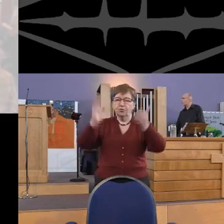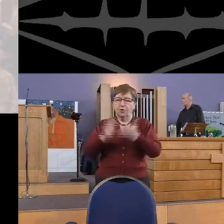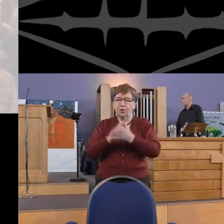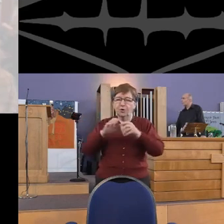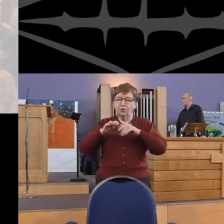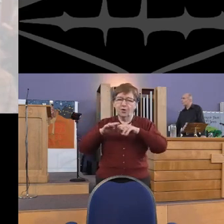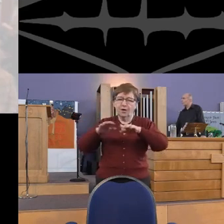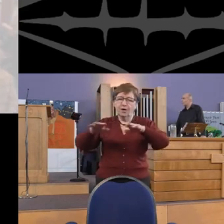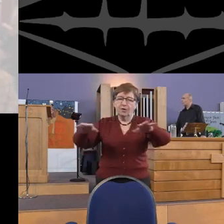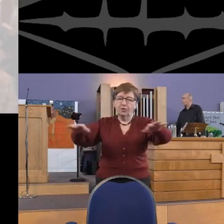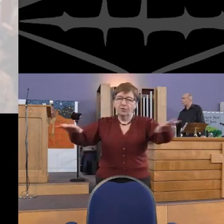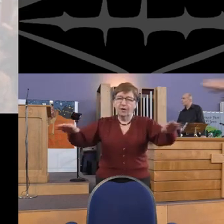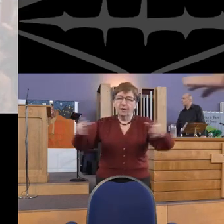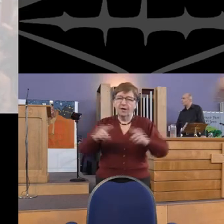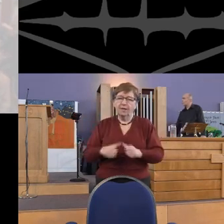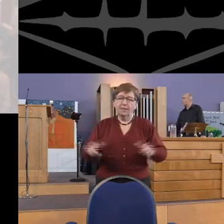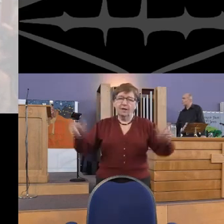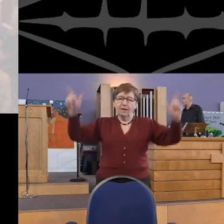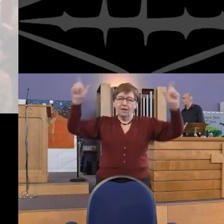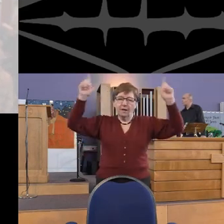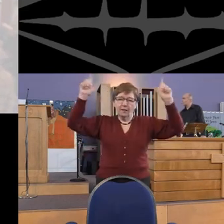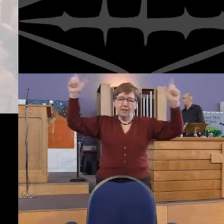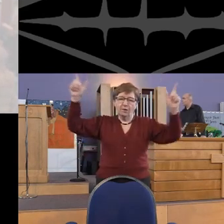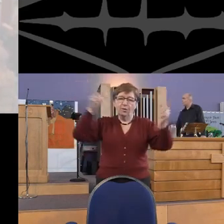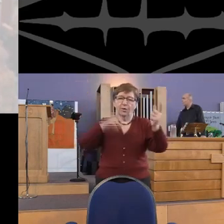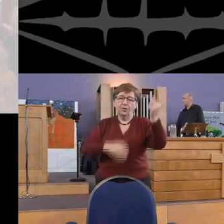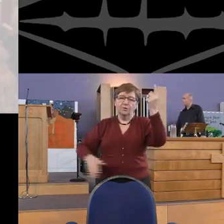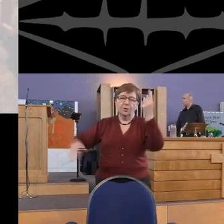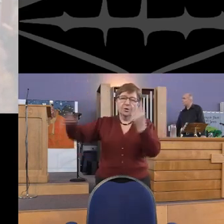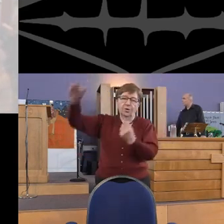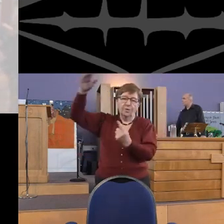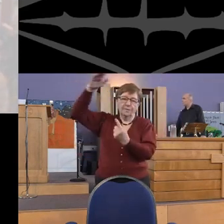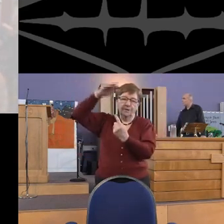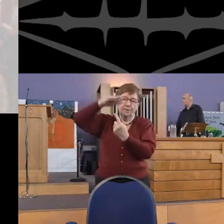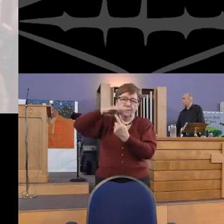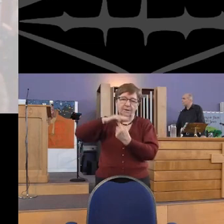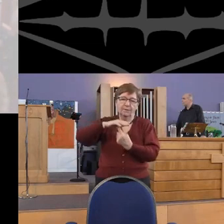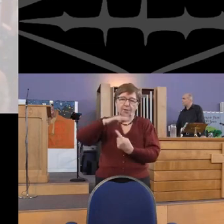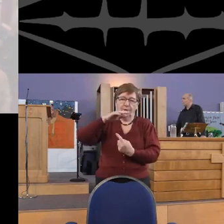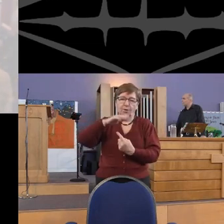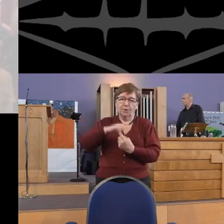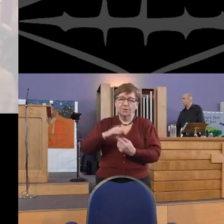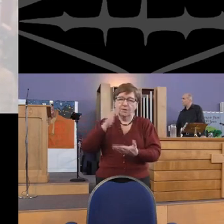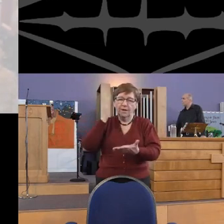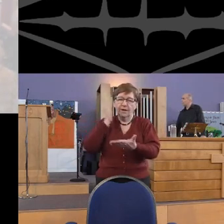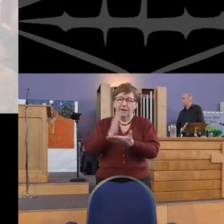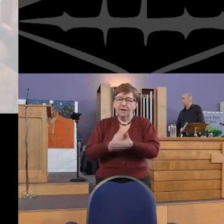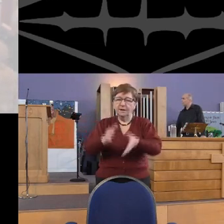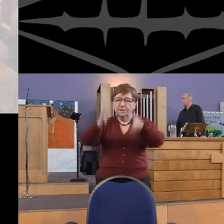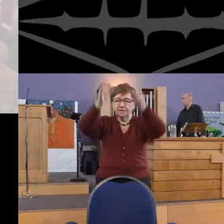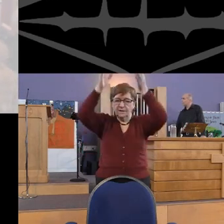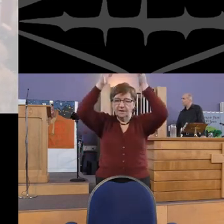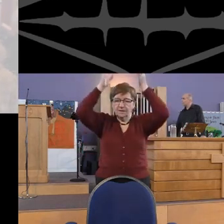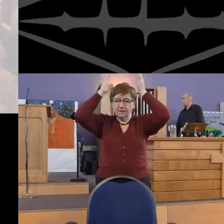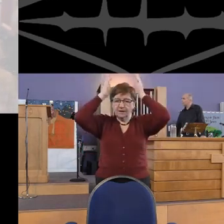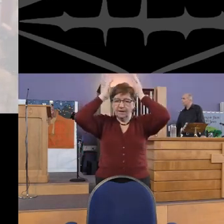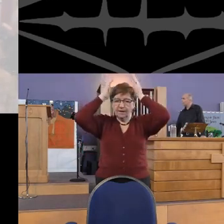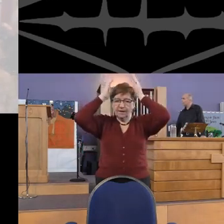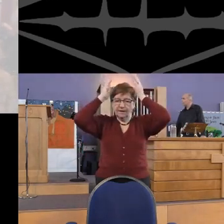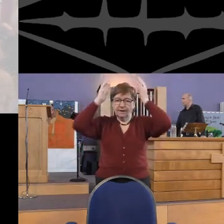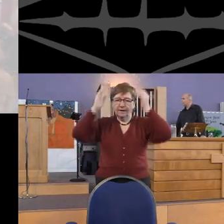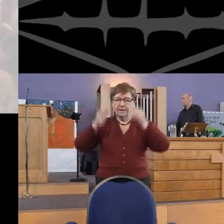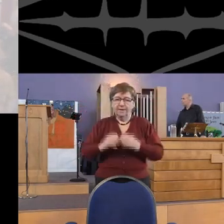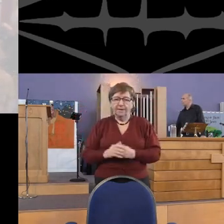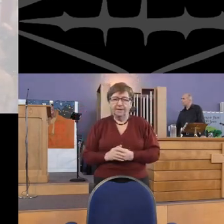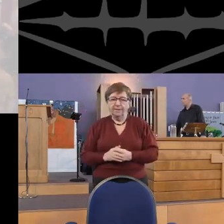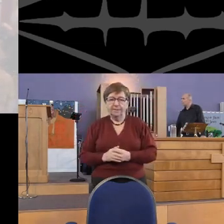the joys shall ring, the Lord of Israel is